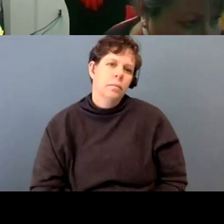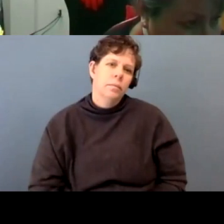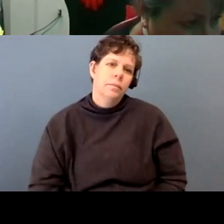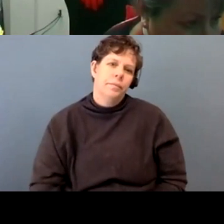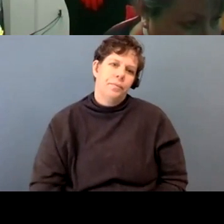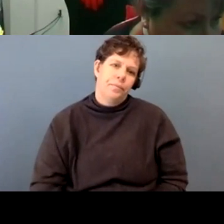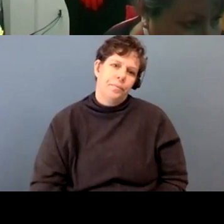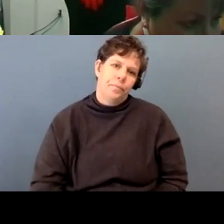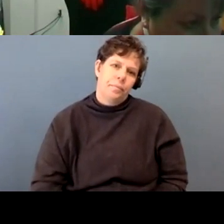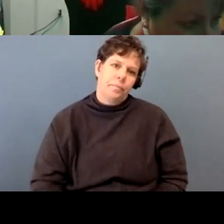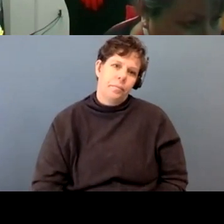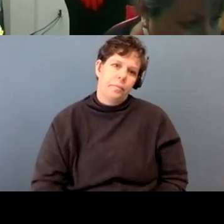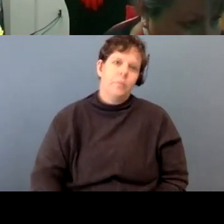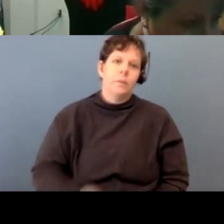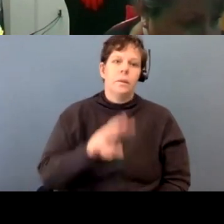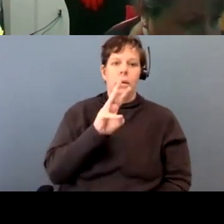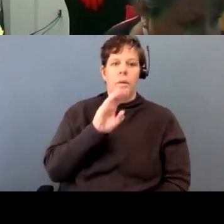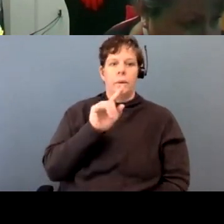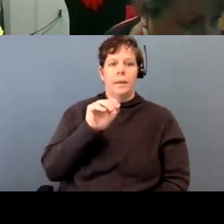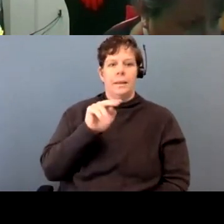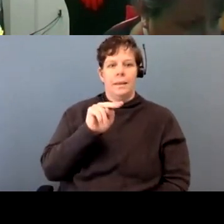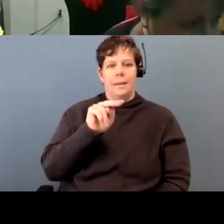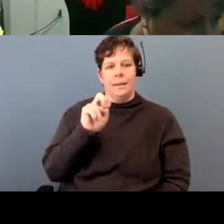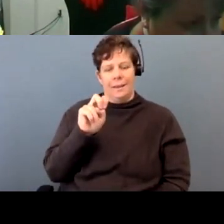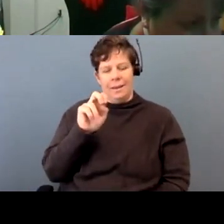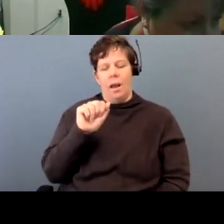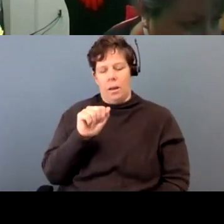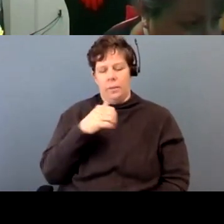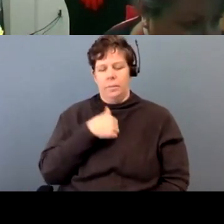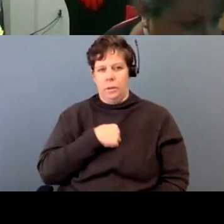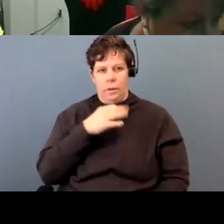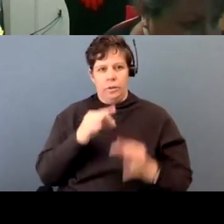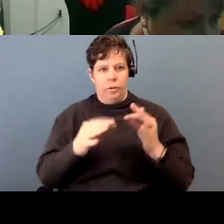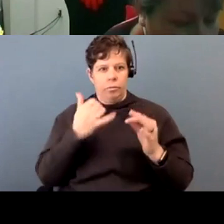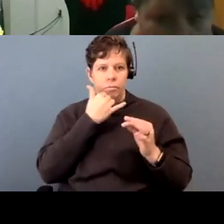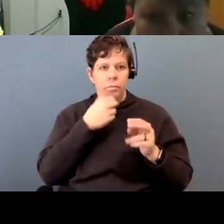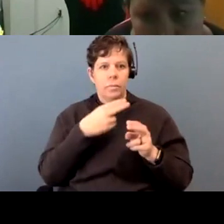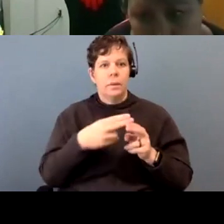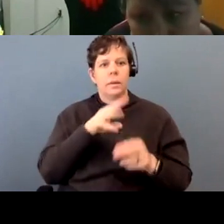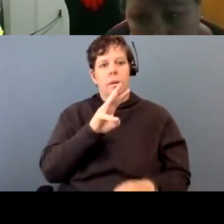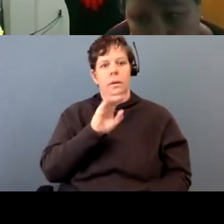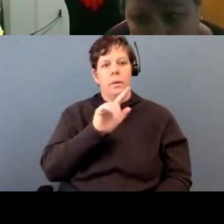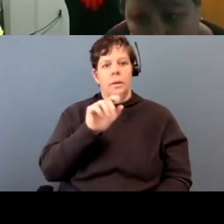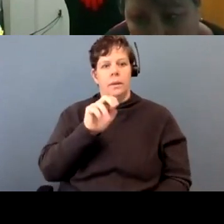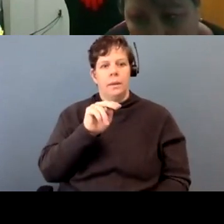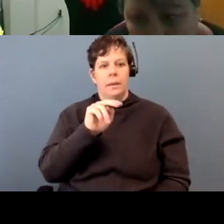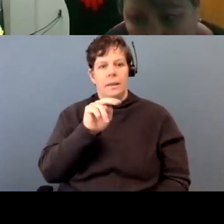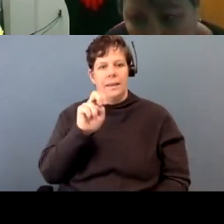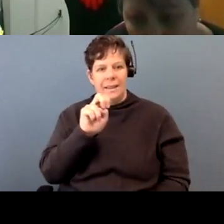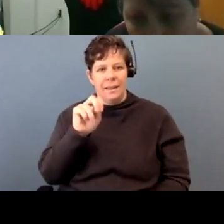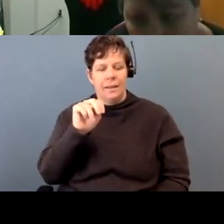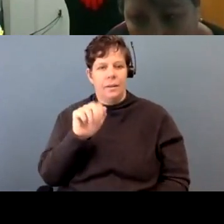Um, for us, it's, um, acknowledging those traumas, pain that goes with, you know, the